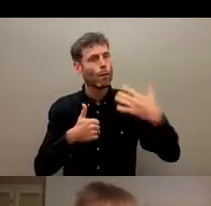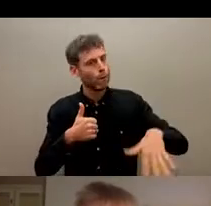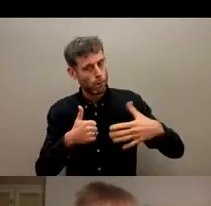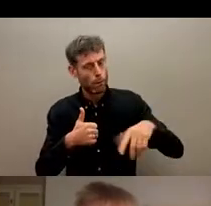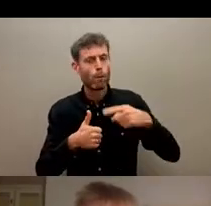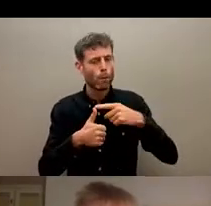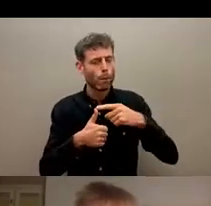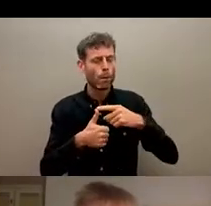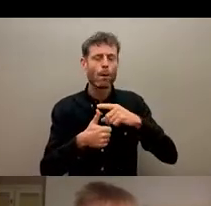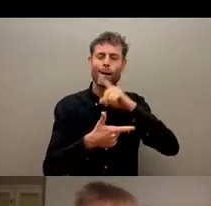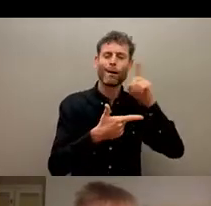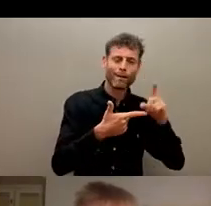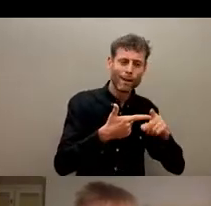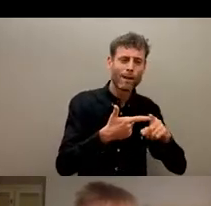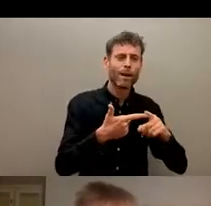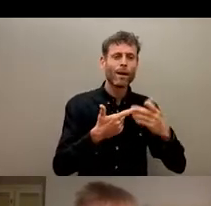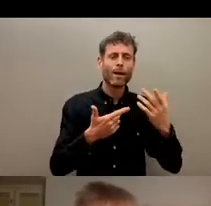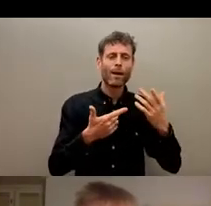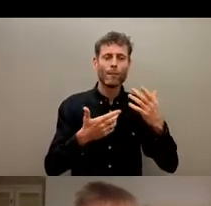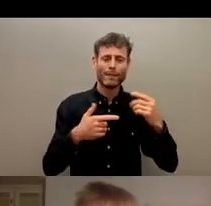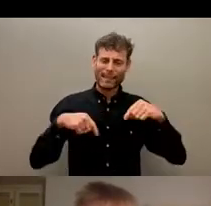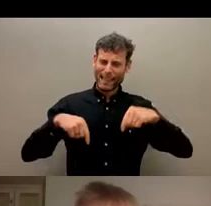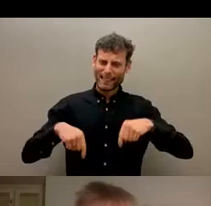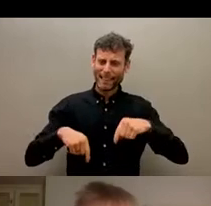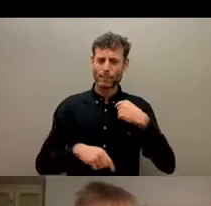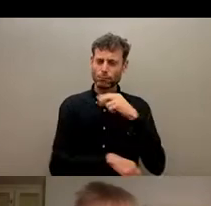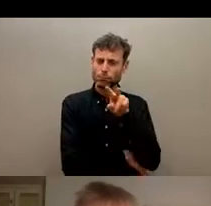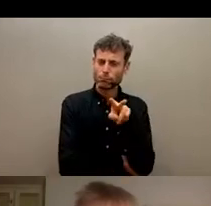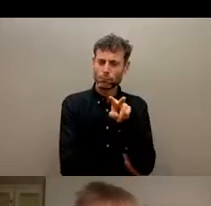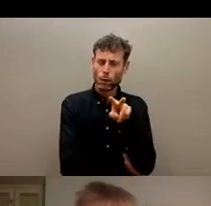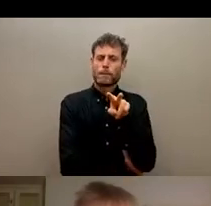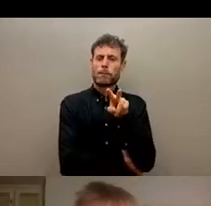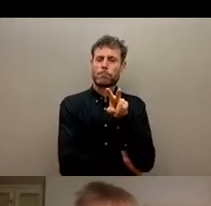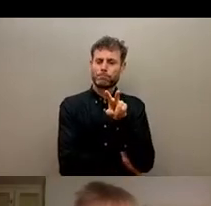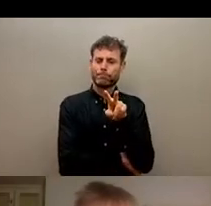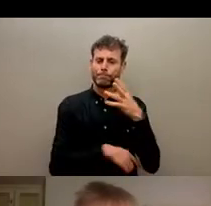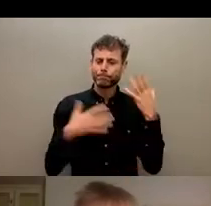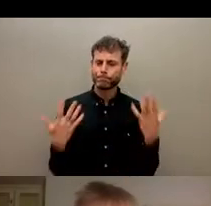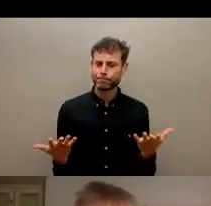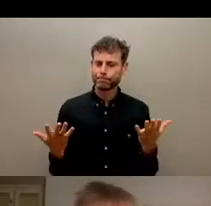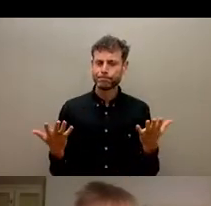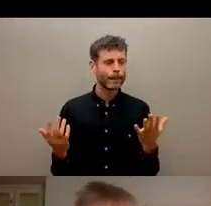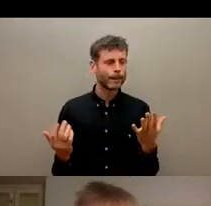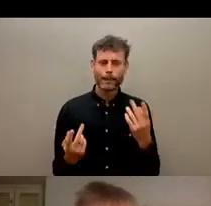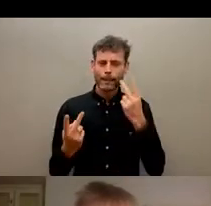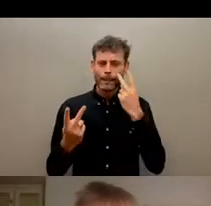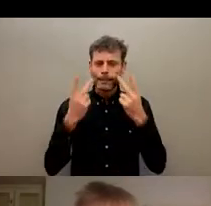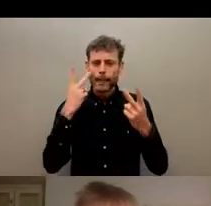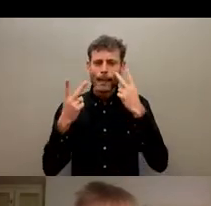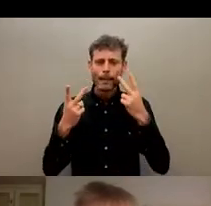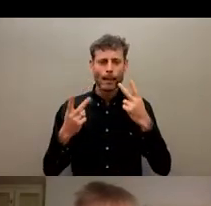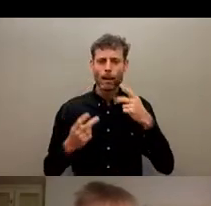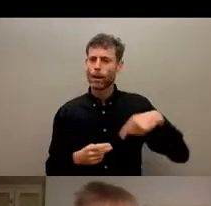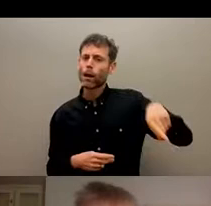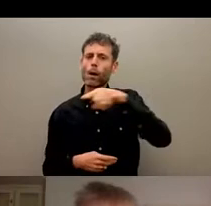the reporting that that is the worst of the three areas. That is the one that we're performing worst in. Yeah. Tumas,